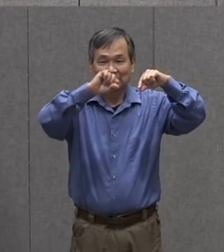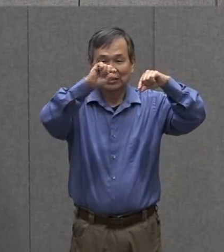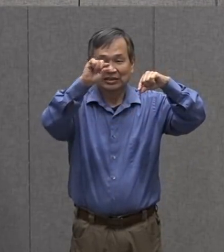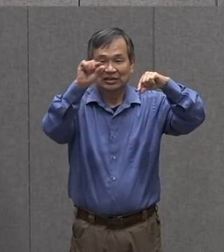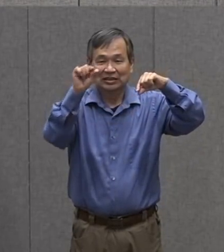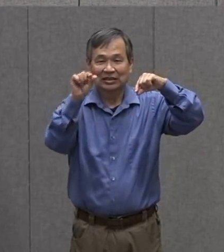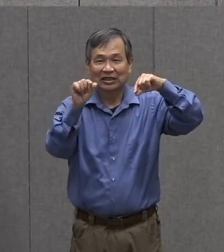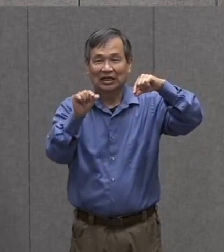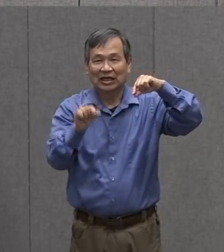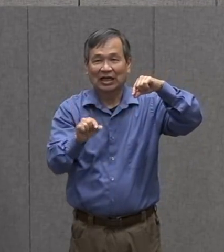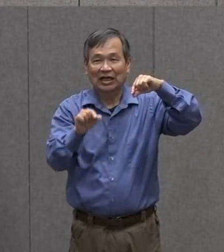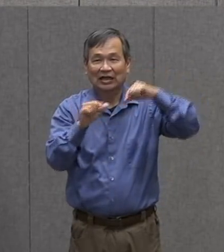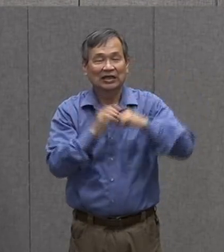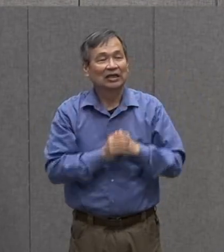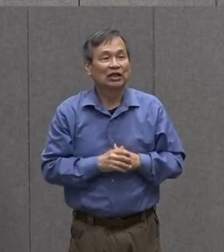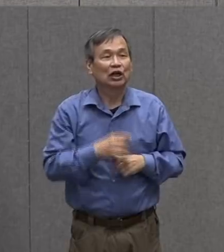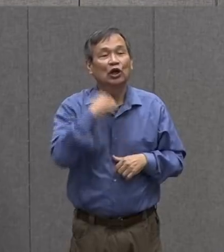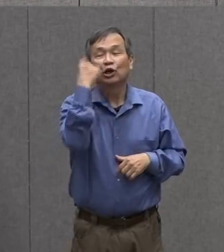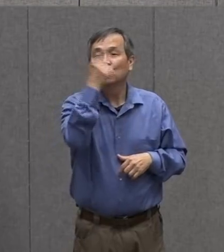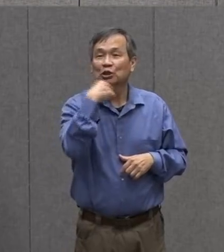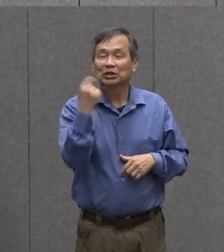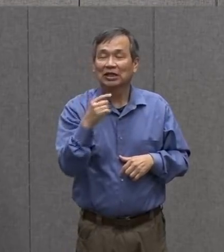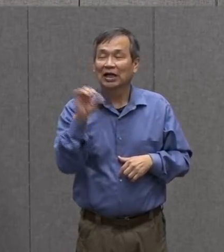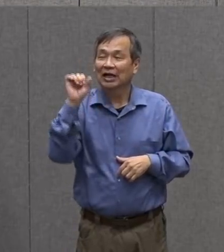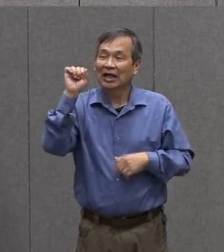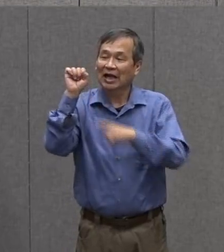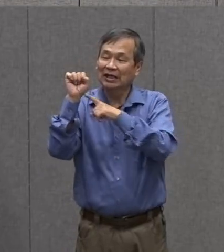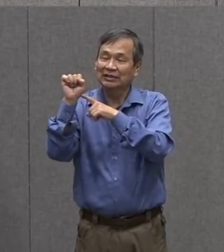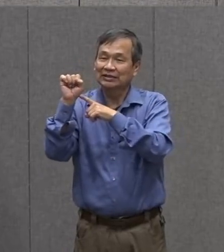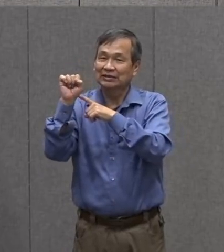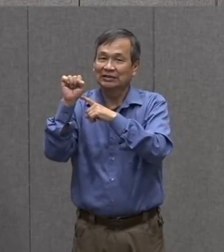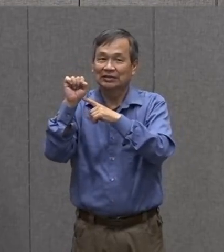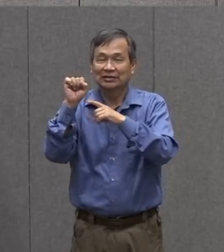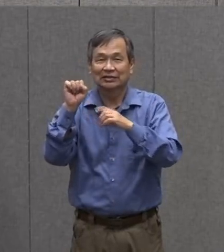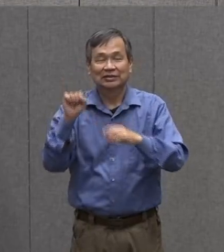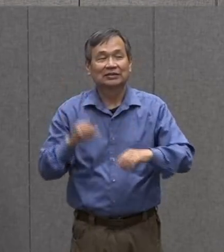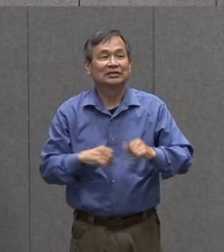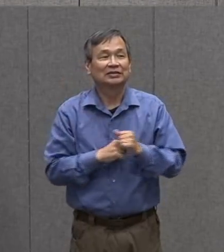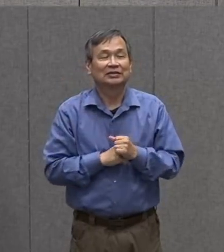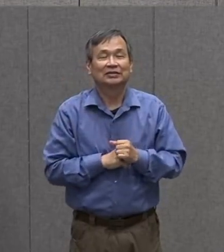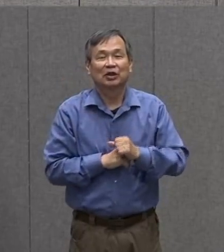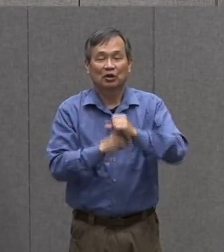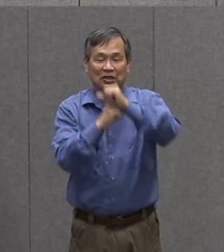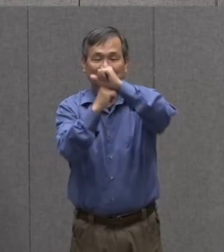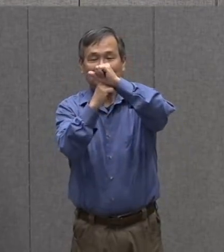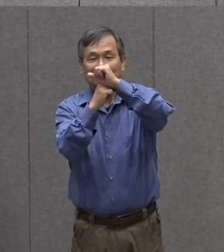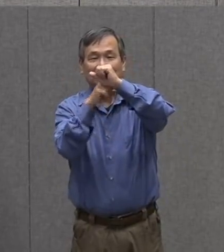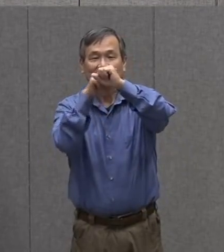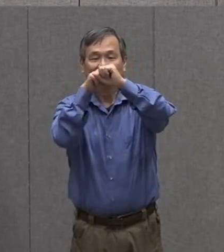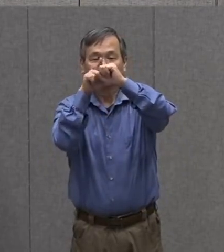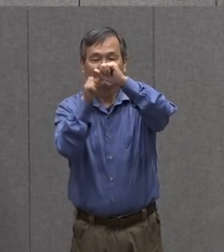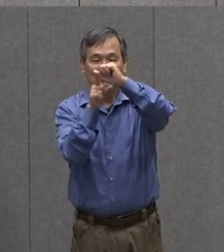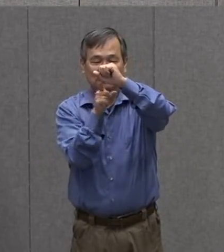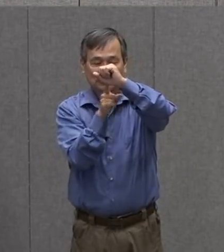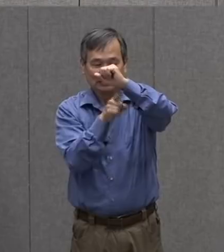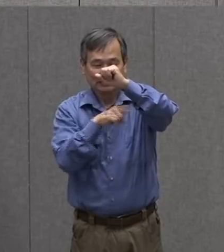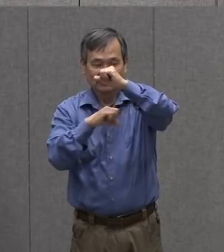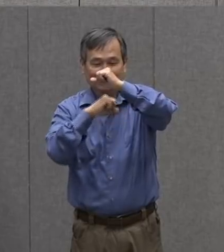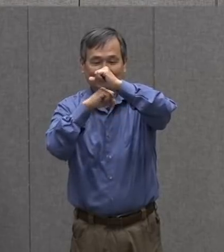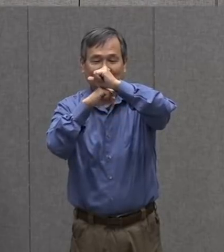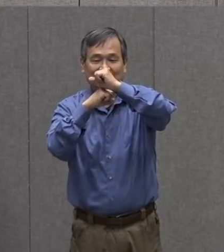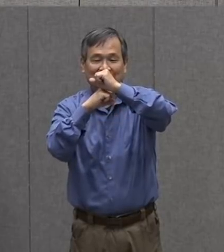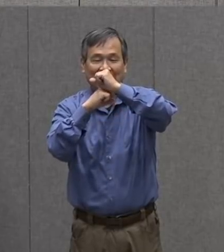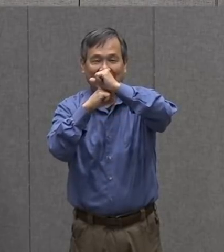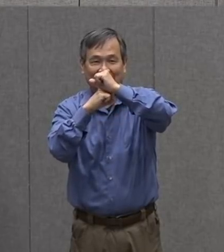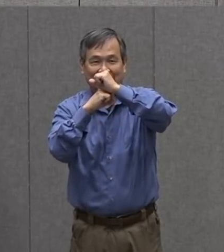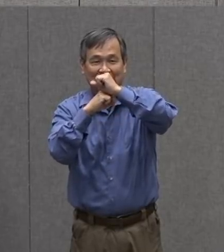curvy s i'll hold this up so everybody at home can see what we're doing i'm